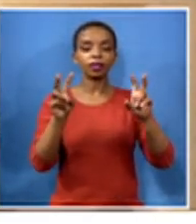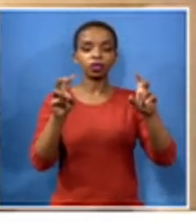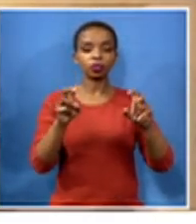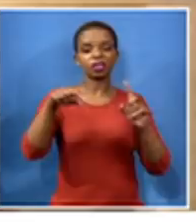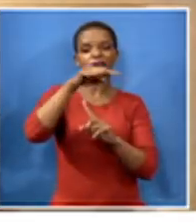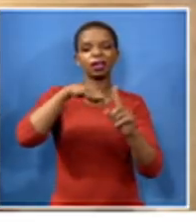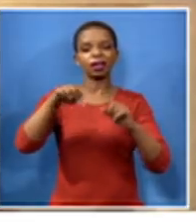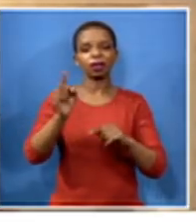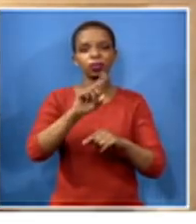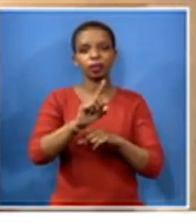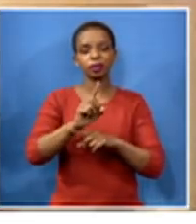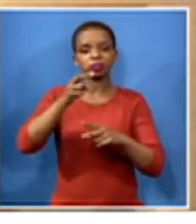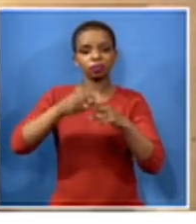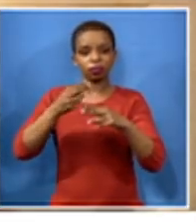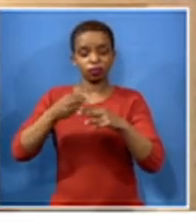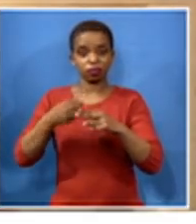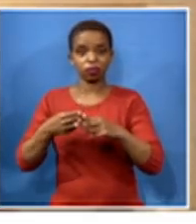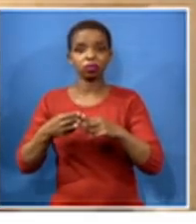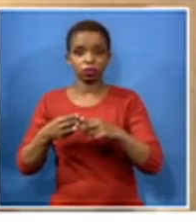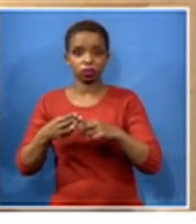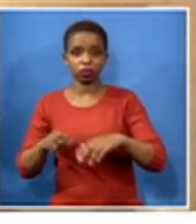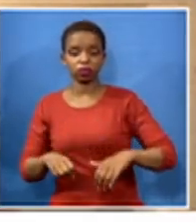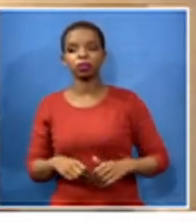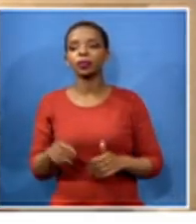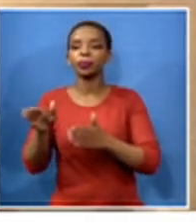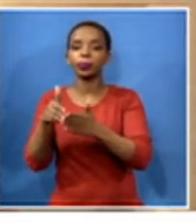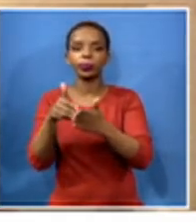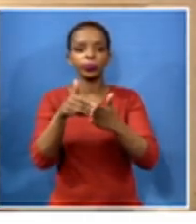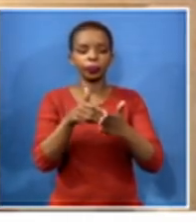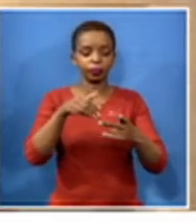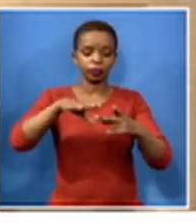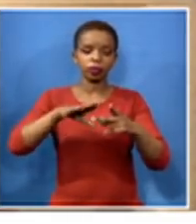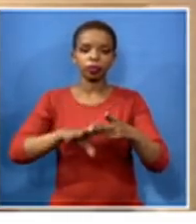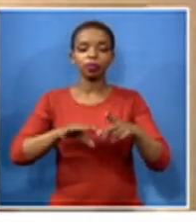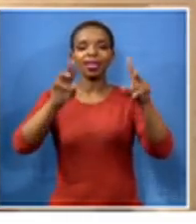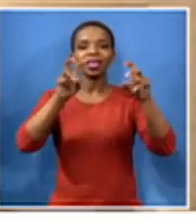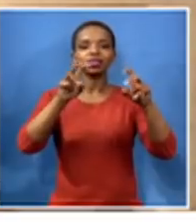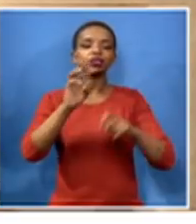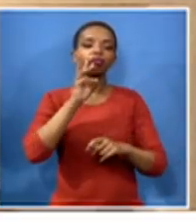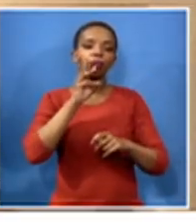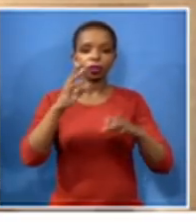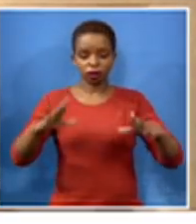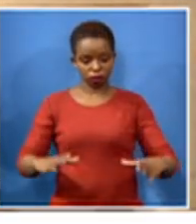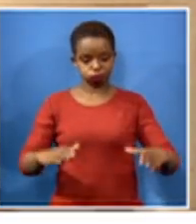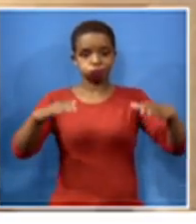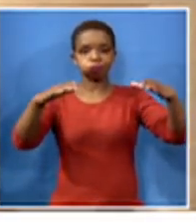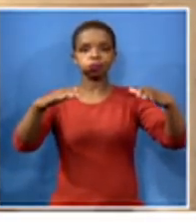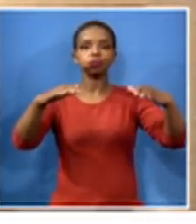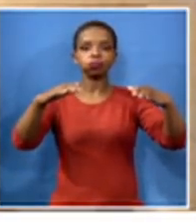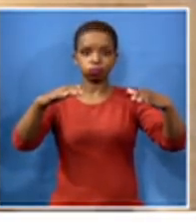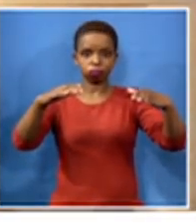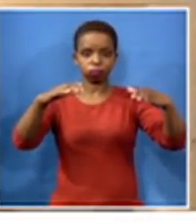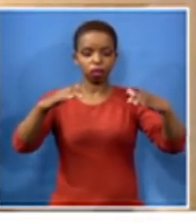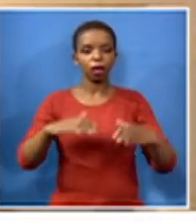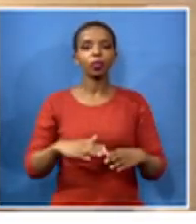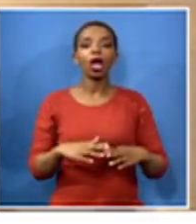so issues where um water tanks and put toilet where they are put toilets that are